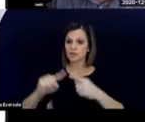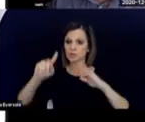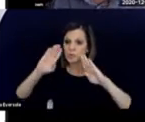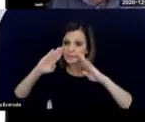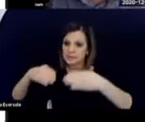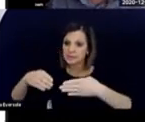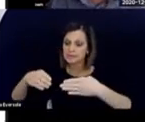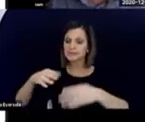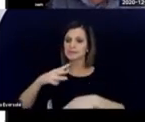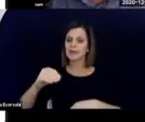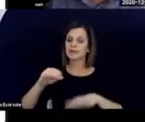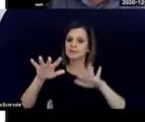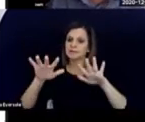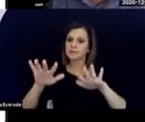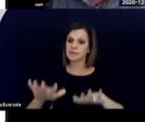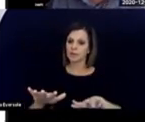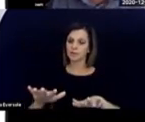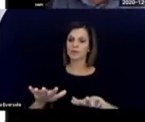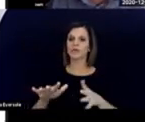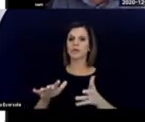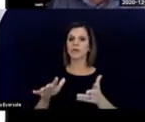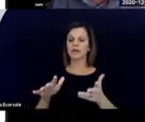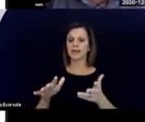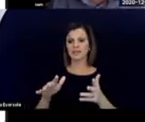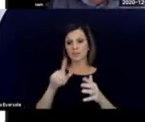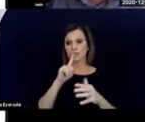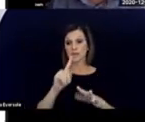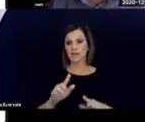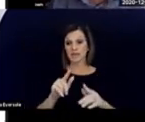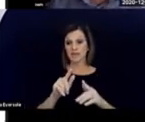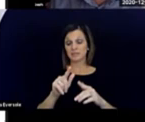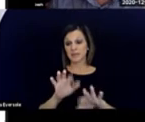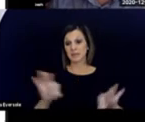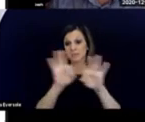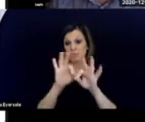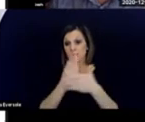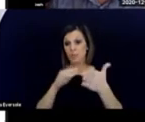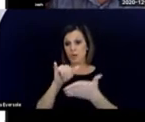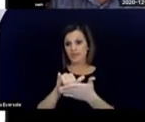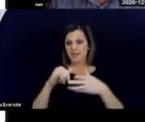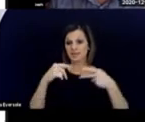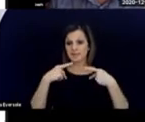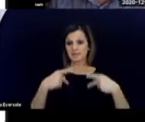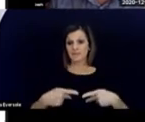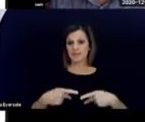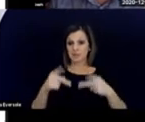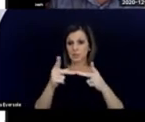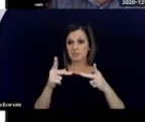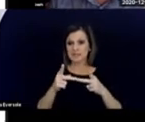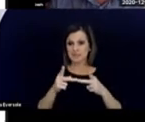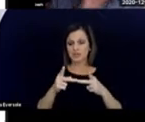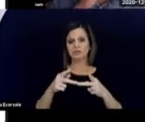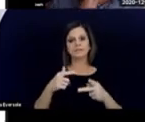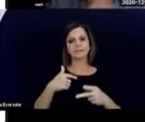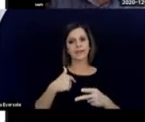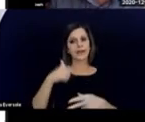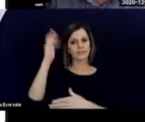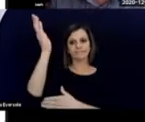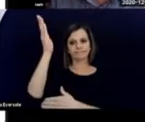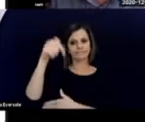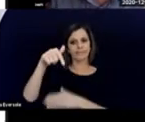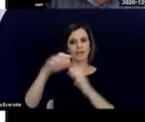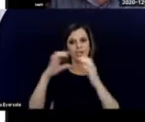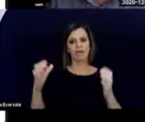part of that is physical positioning. And I talk about this a lot. And it might mean